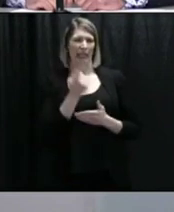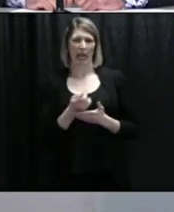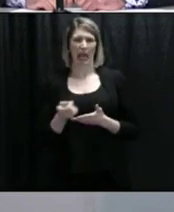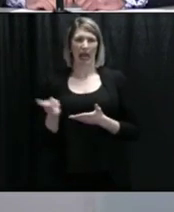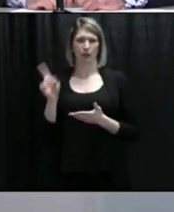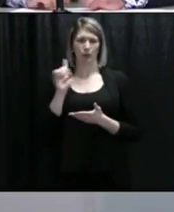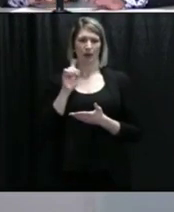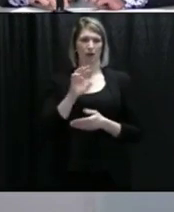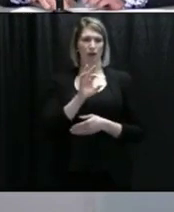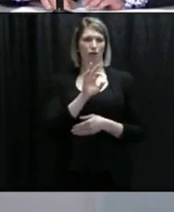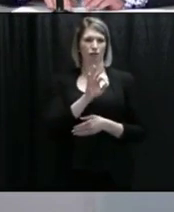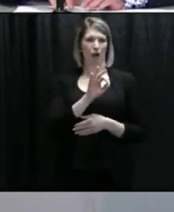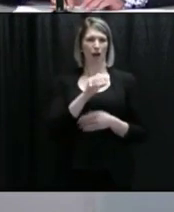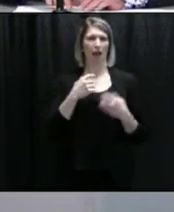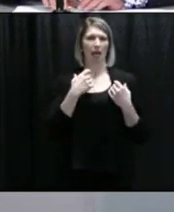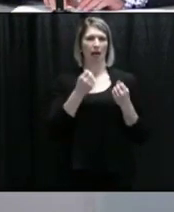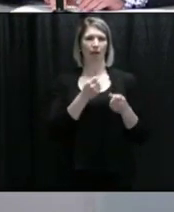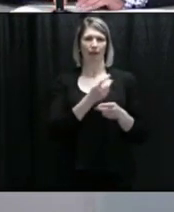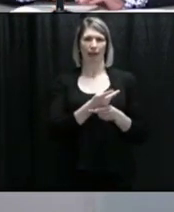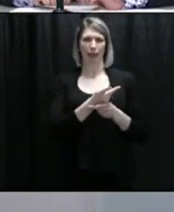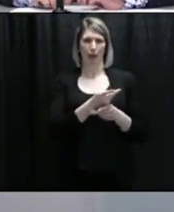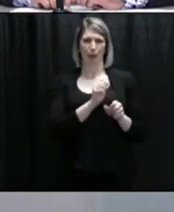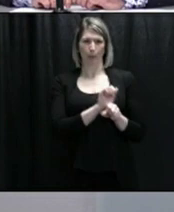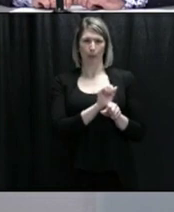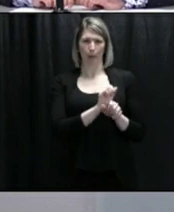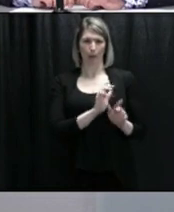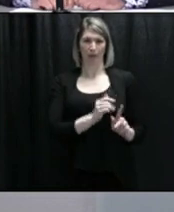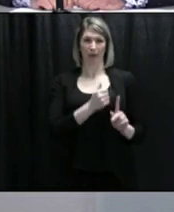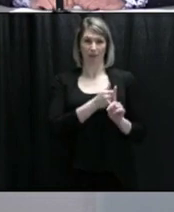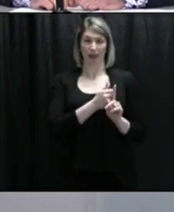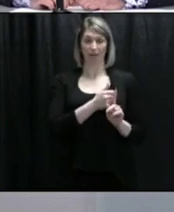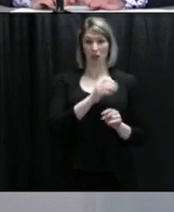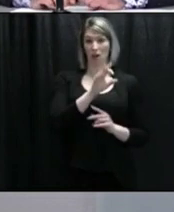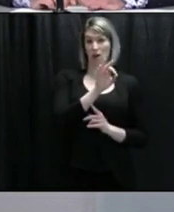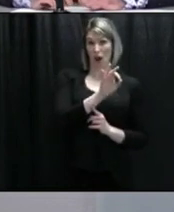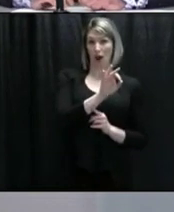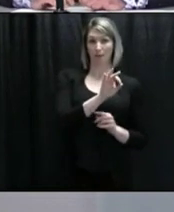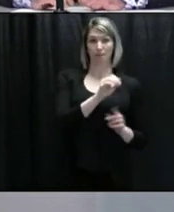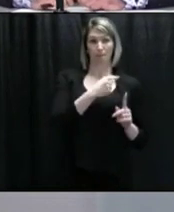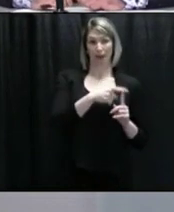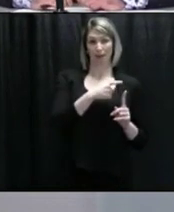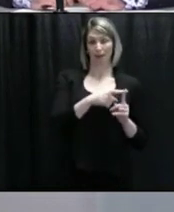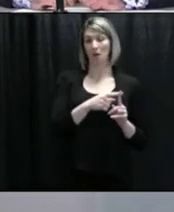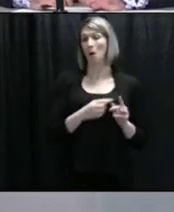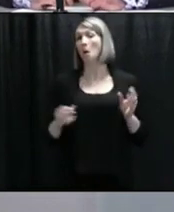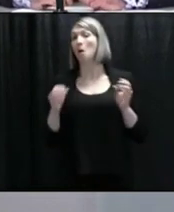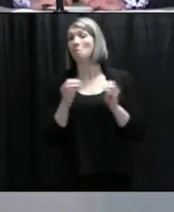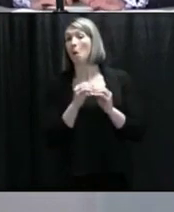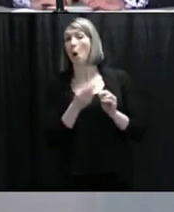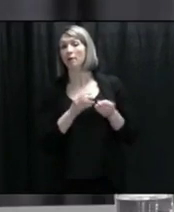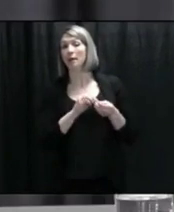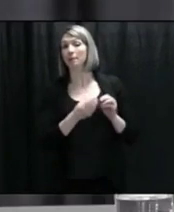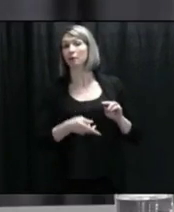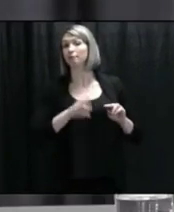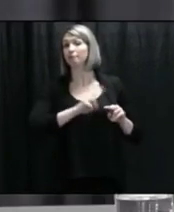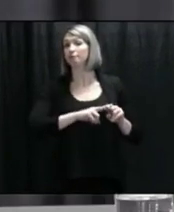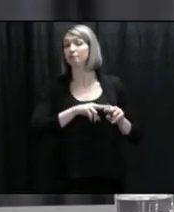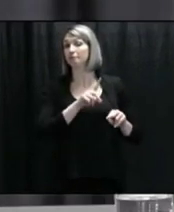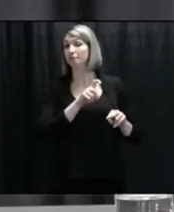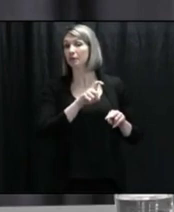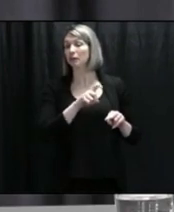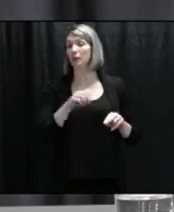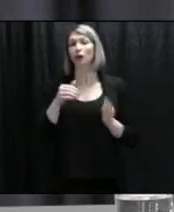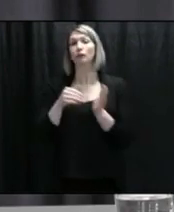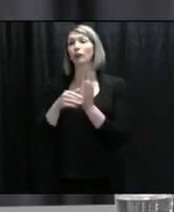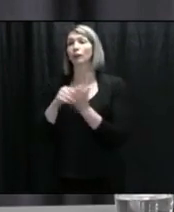workers that had tested positive for the virus. Do we know if there are any more? That was the last number I had. don't know if